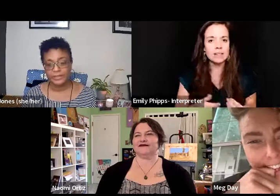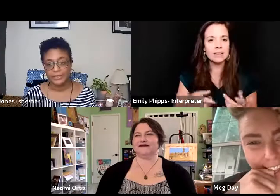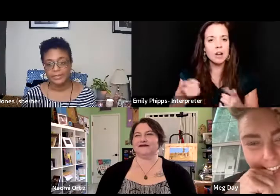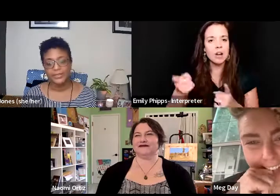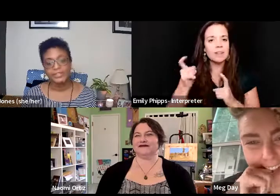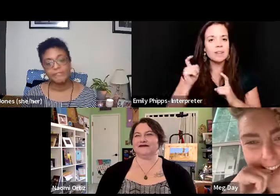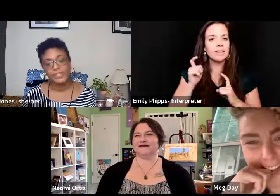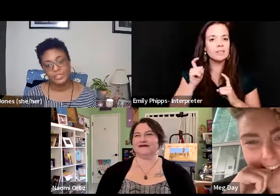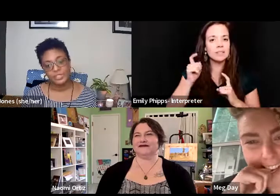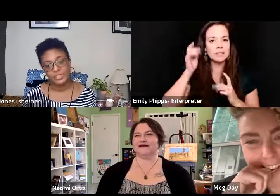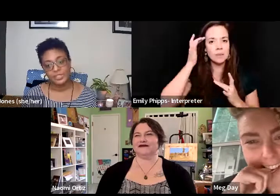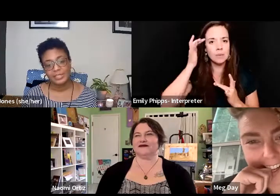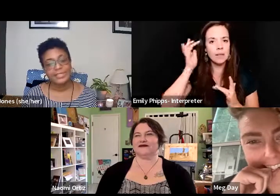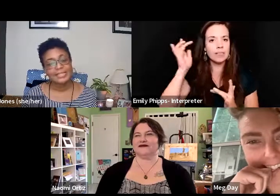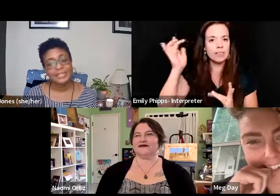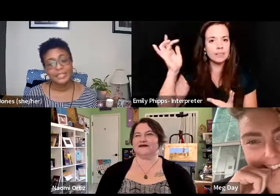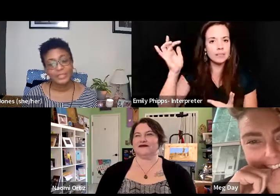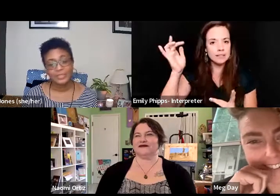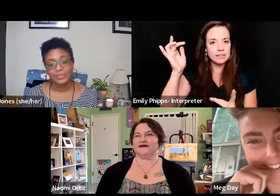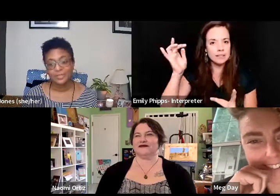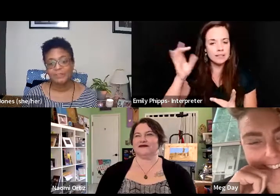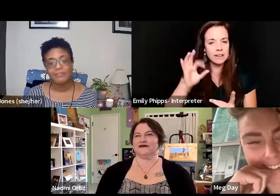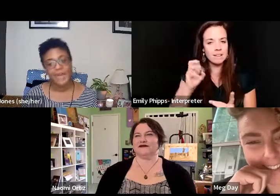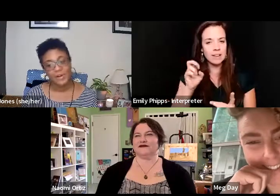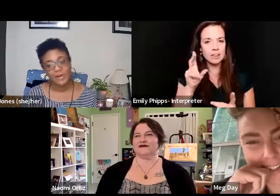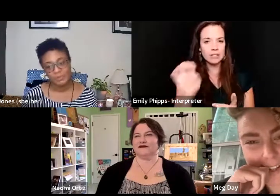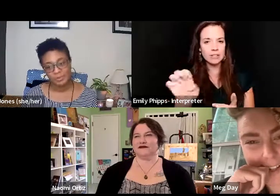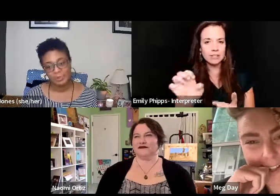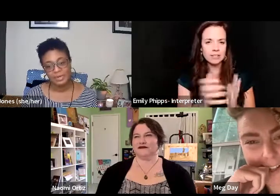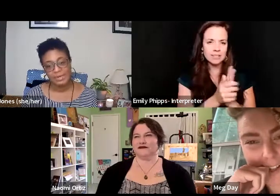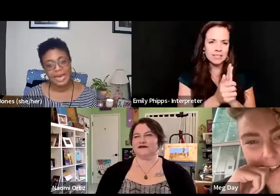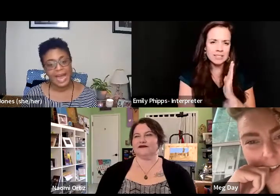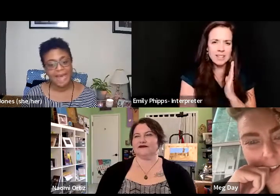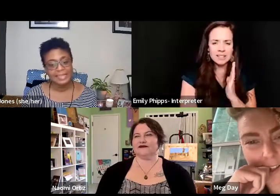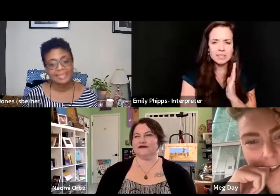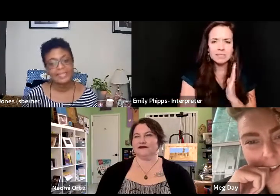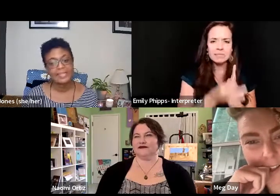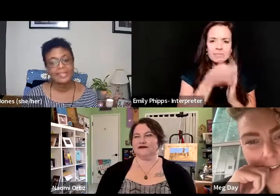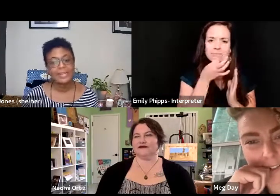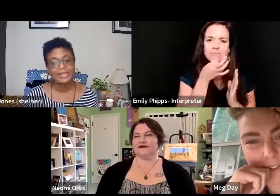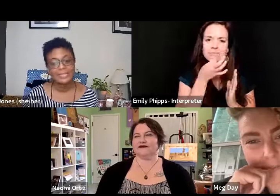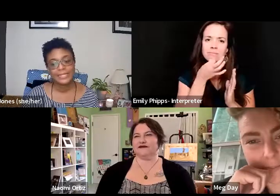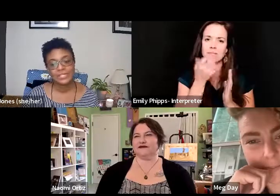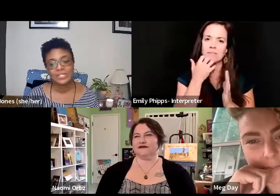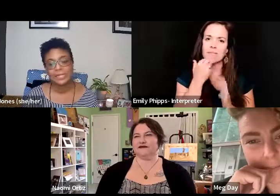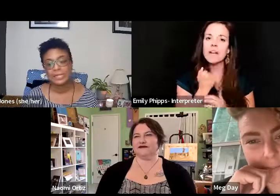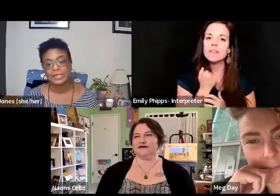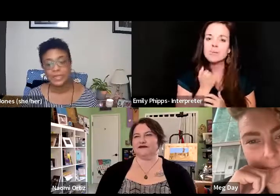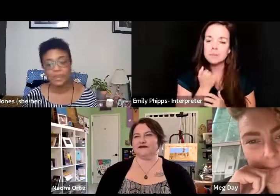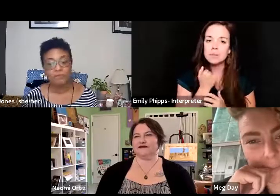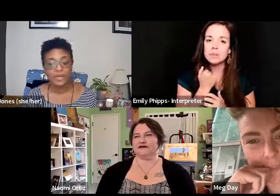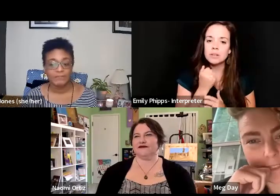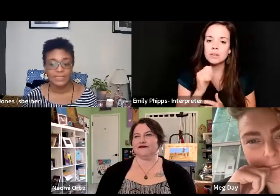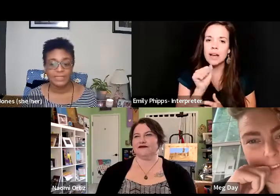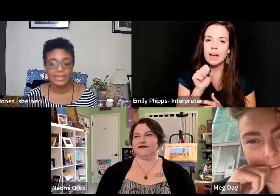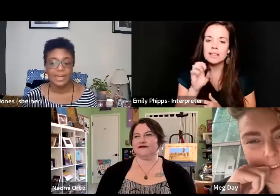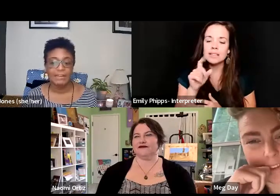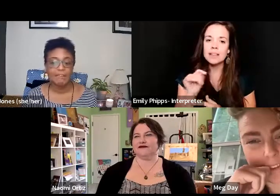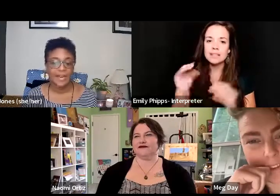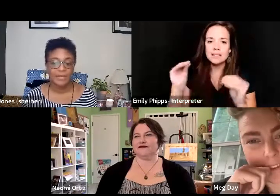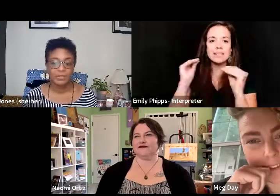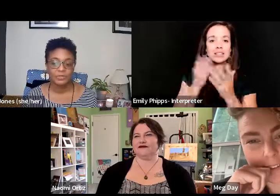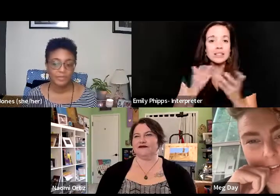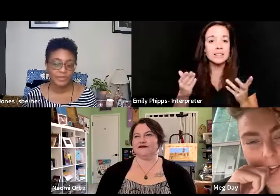brilliant, fierce, skilled, valuable, assets that teach us things that are relevant